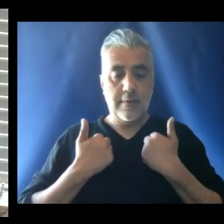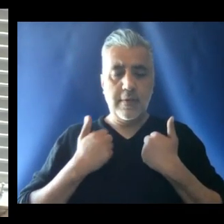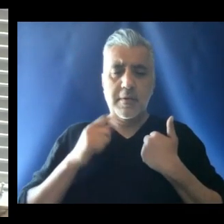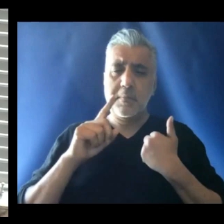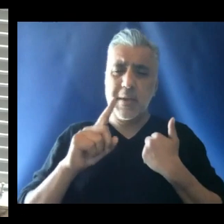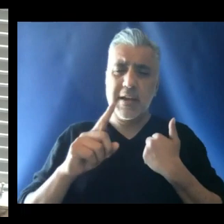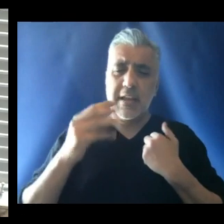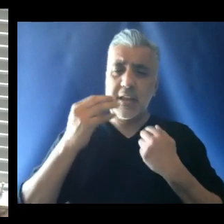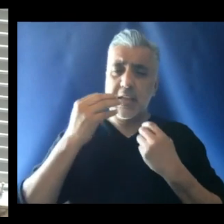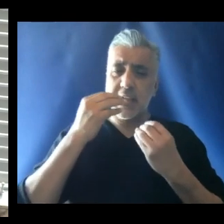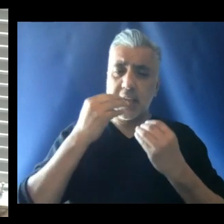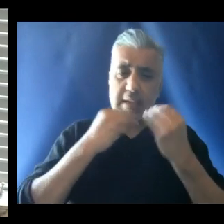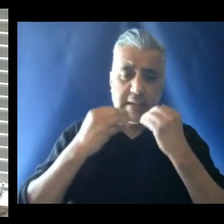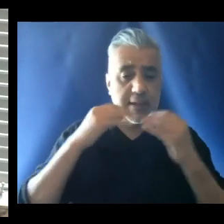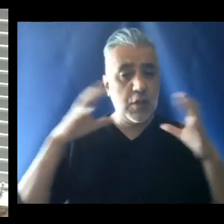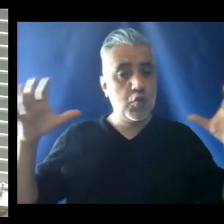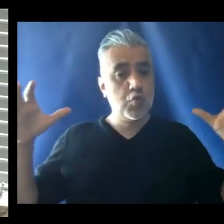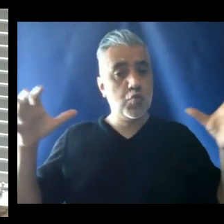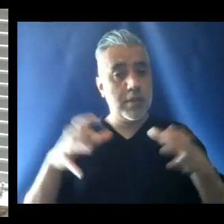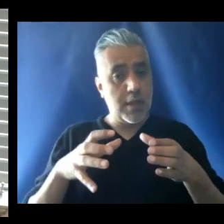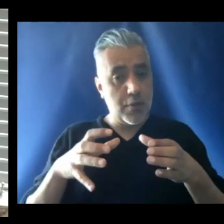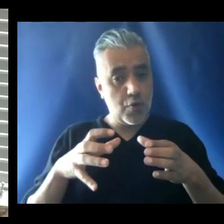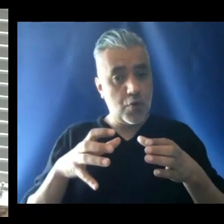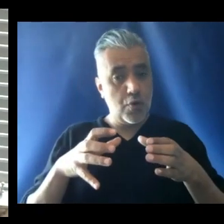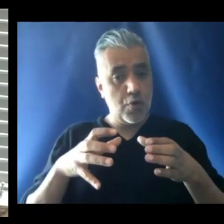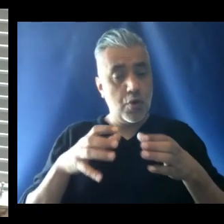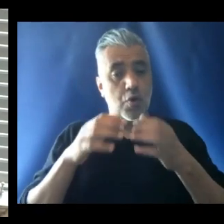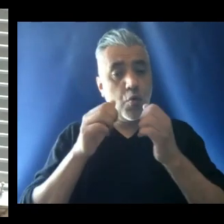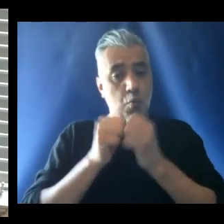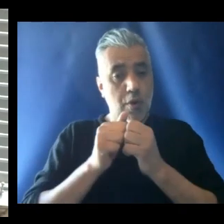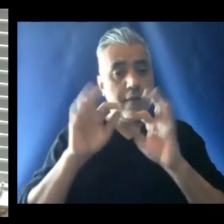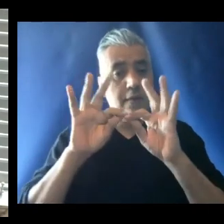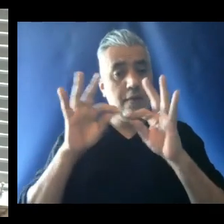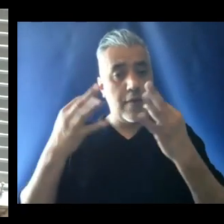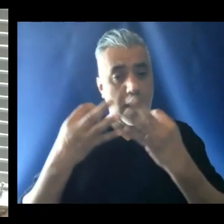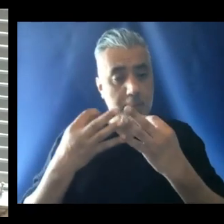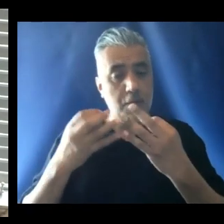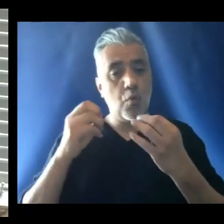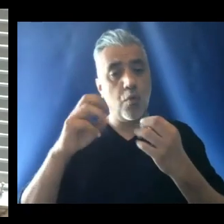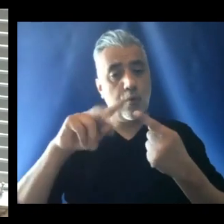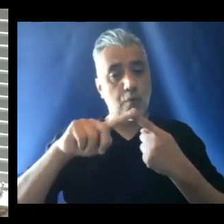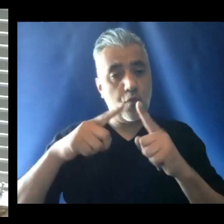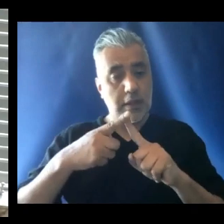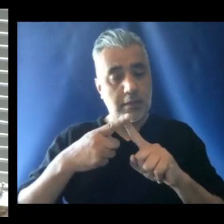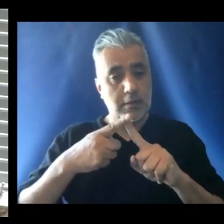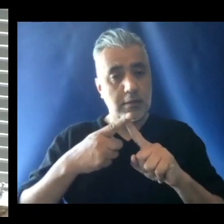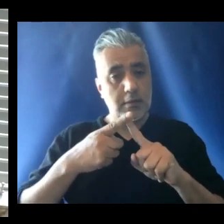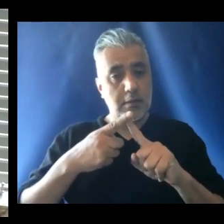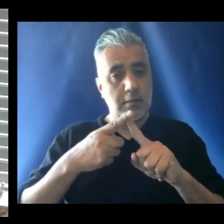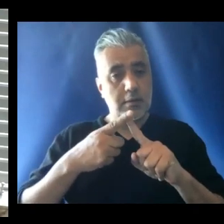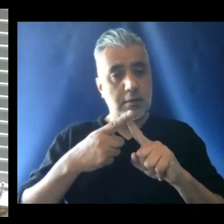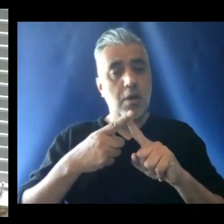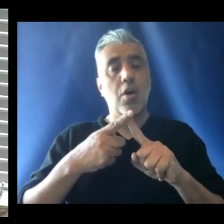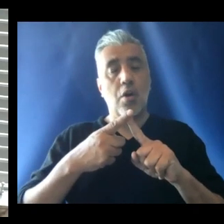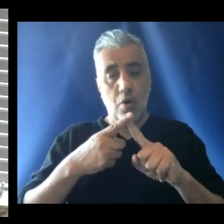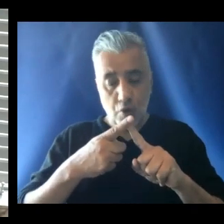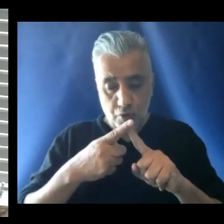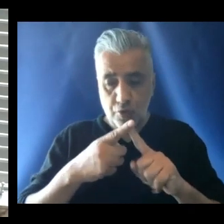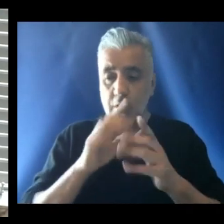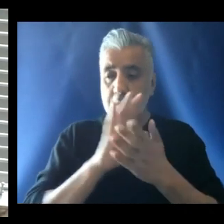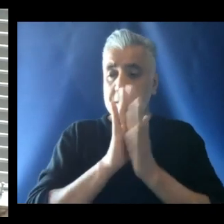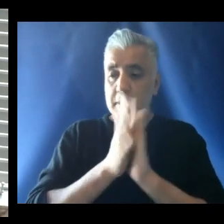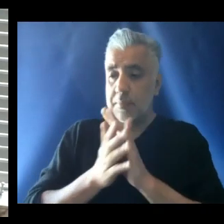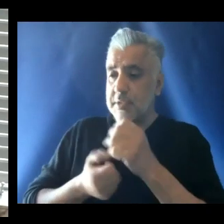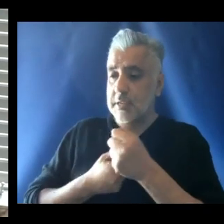But eating when we do it together among family or with friends also becomes an